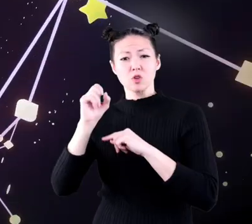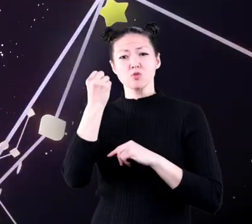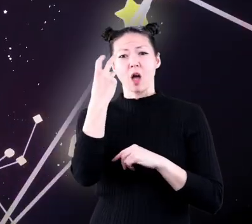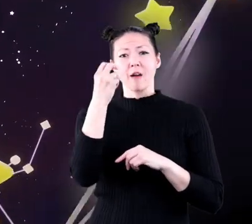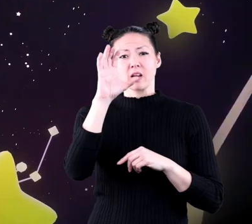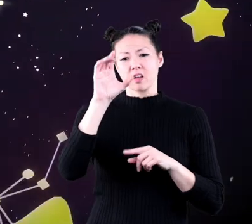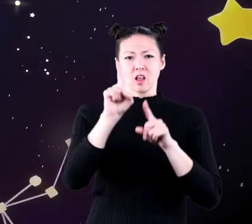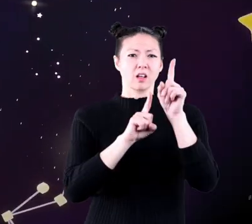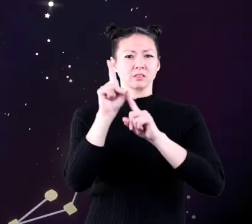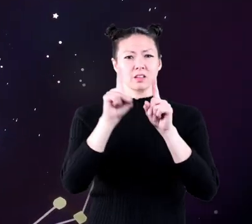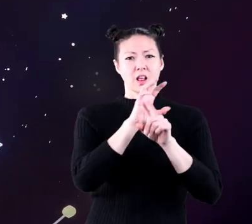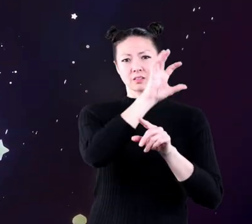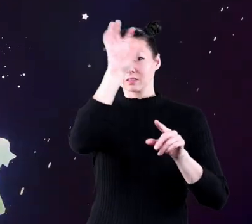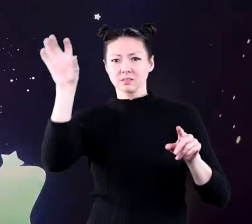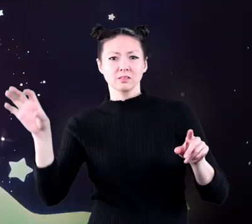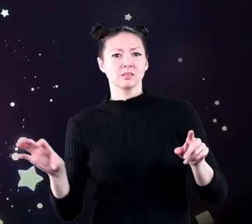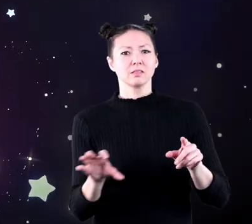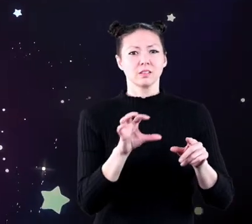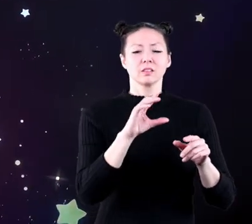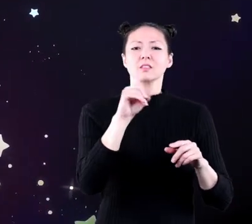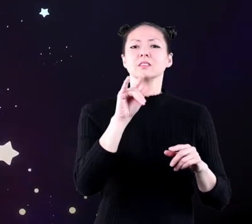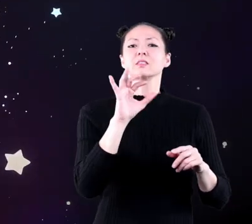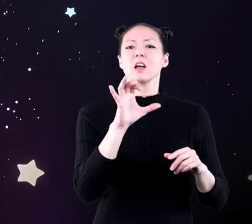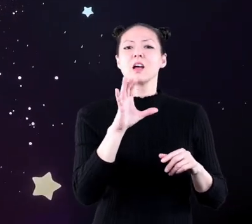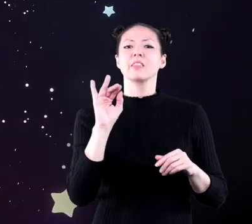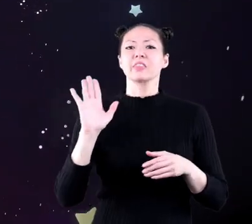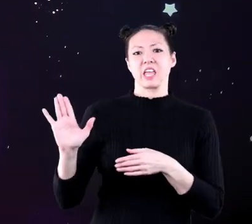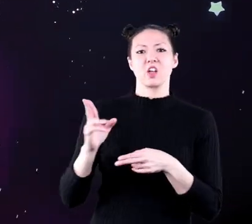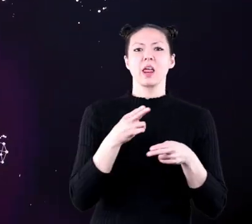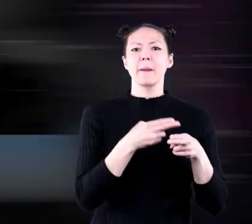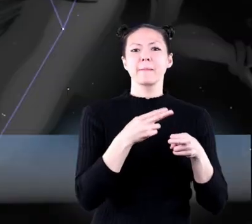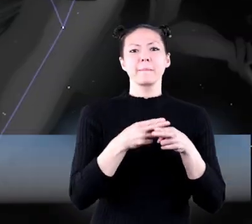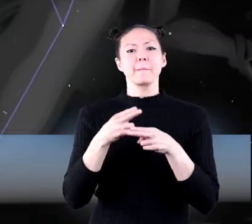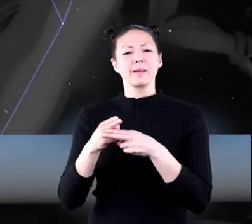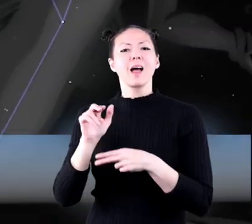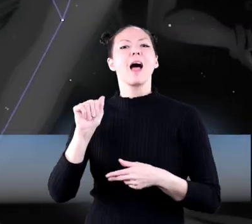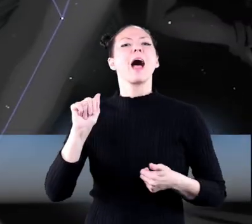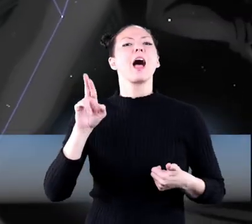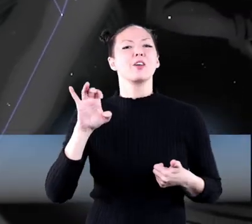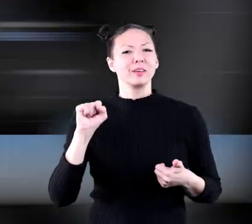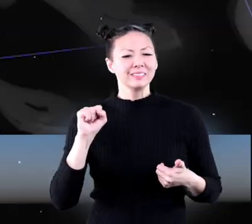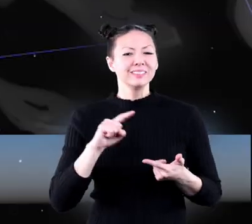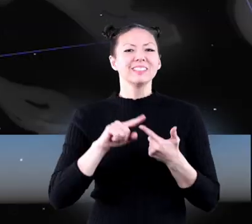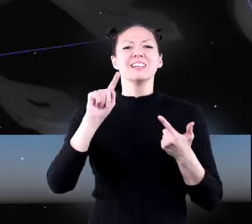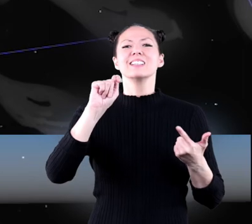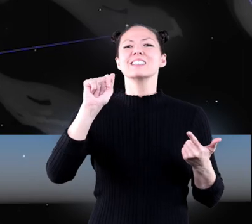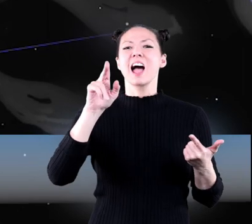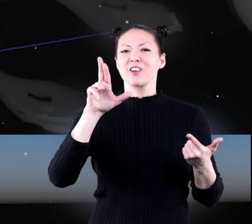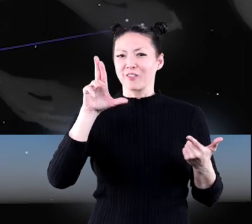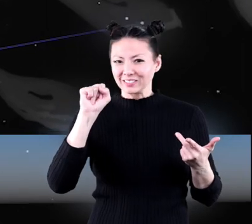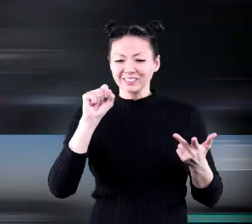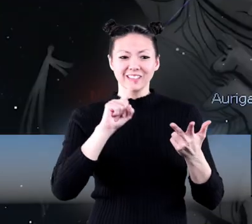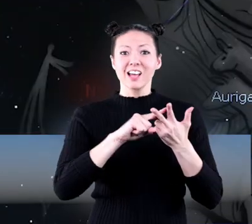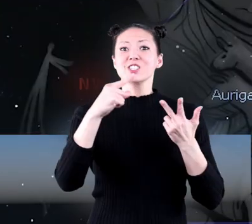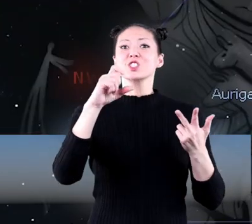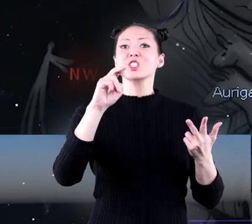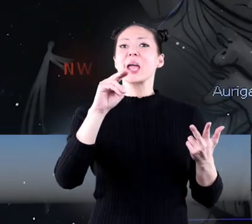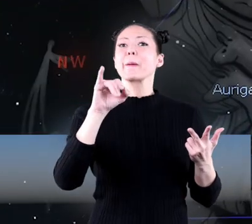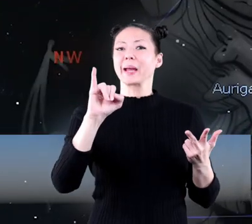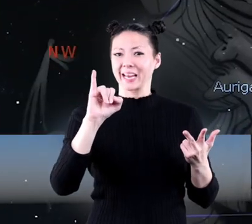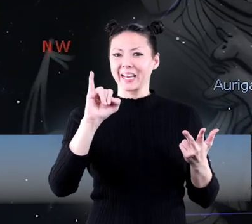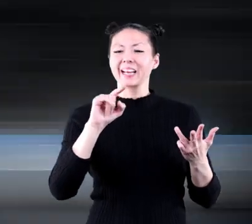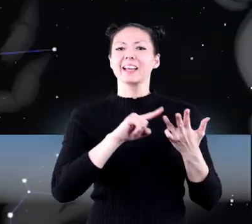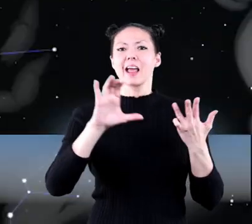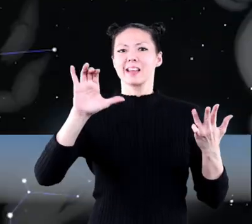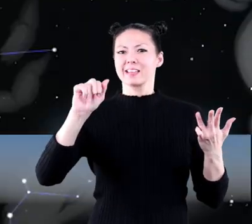the 12 constellations of the zodiac and their names. Aries, Taurus, Gemini,